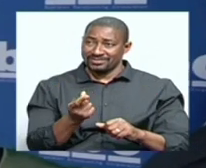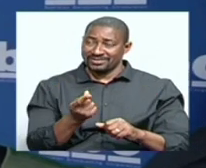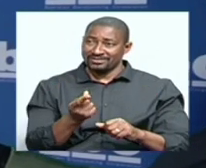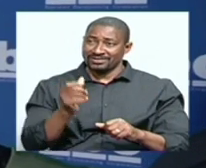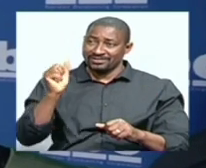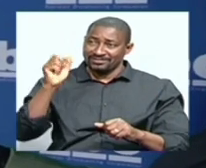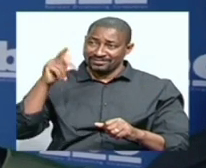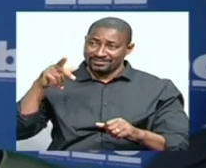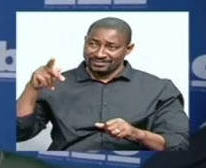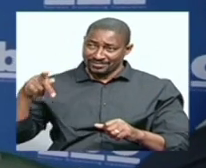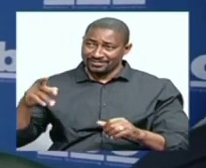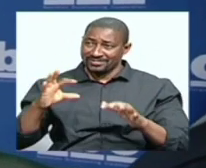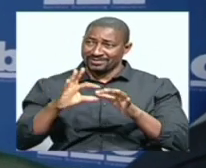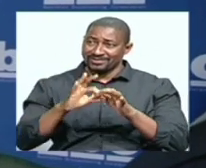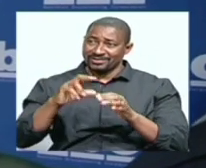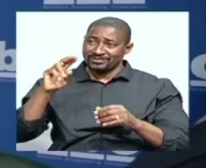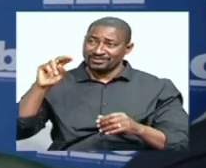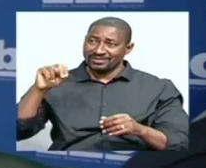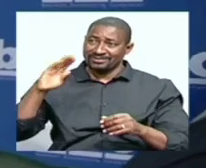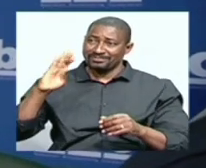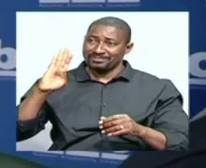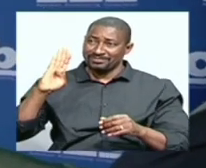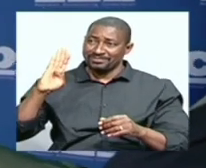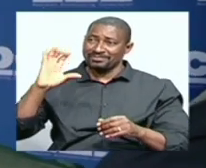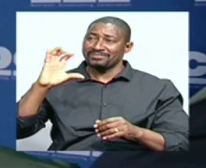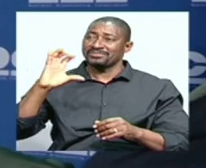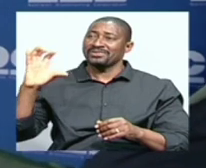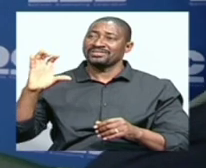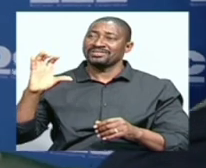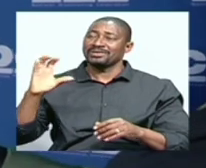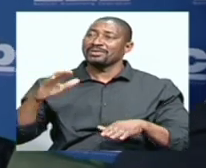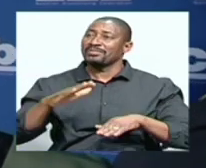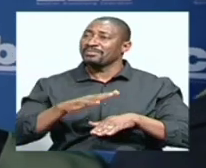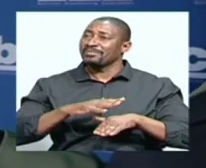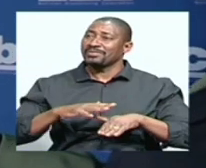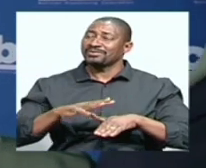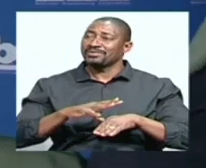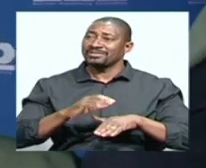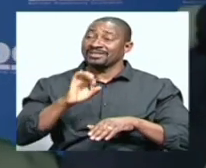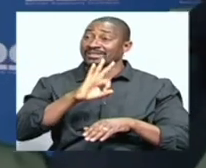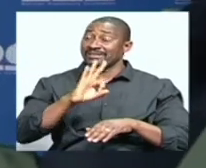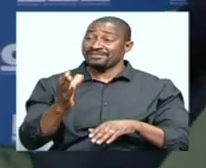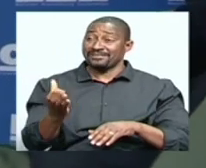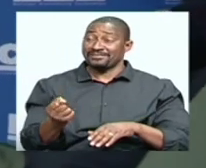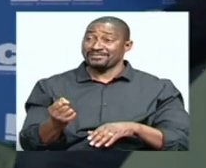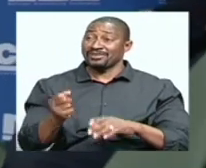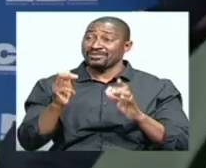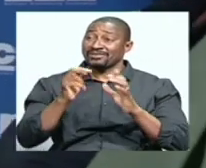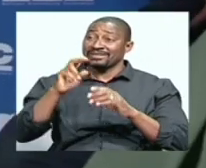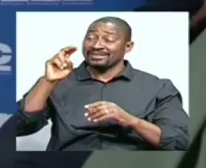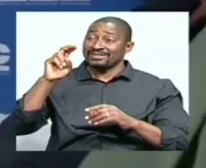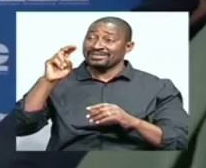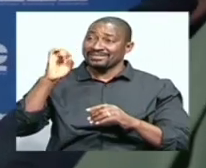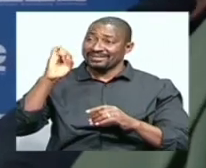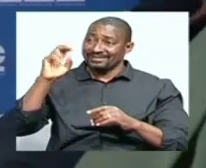and it wouldn't matter where they are. As long as they have internet connectivity, then the NBC is